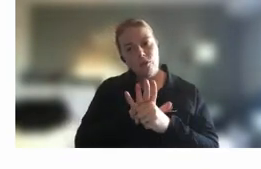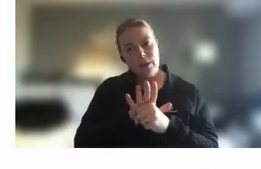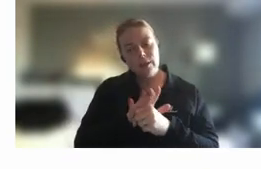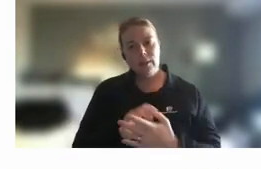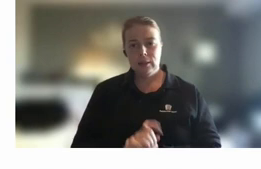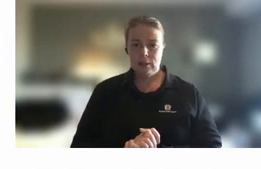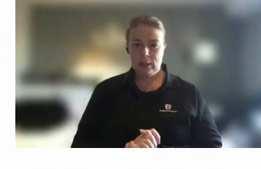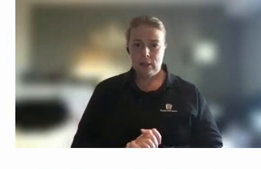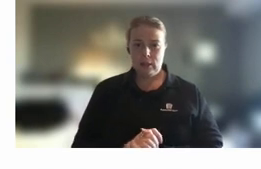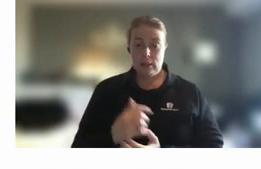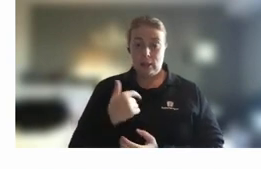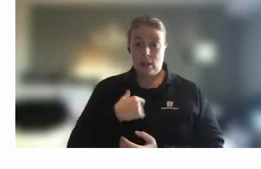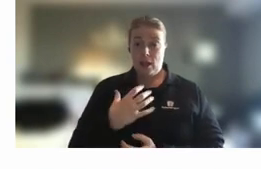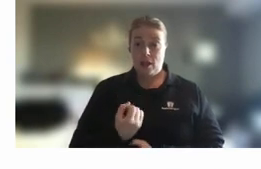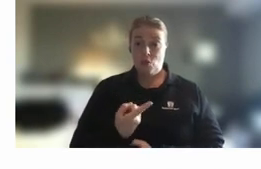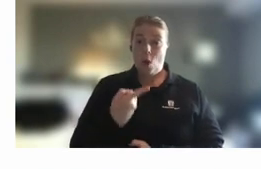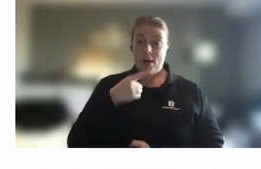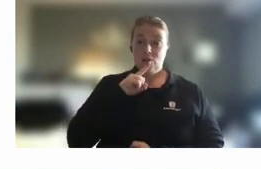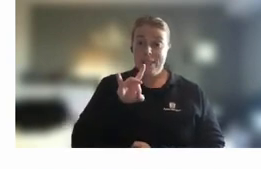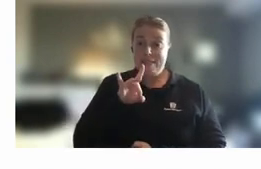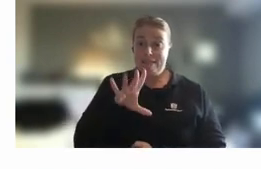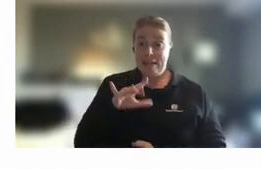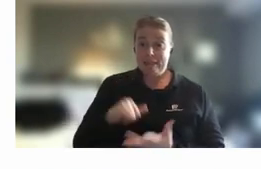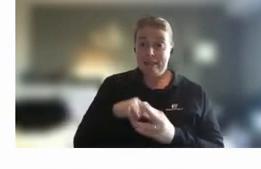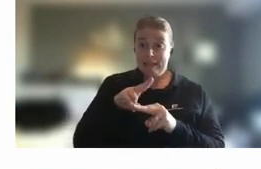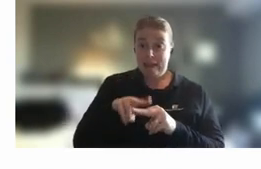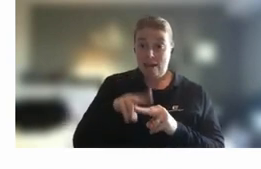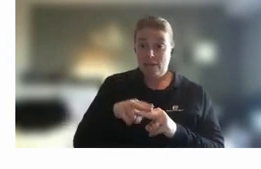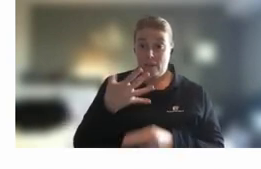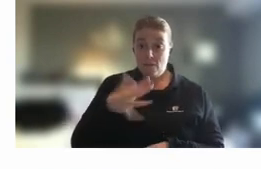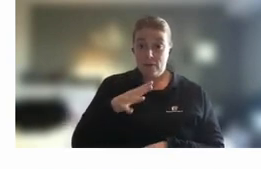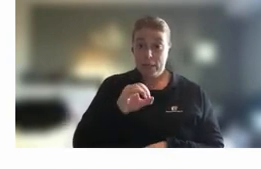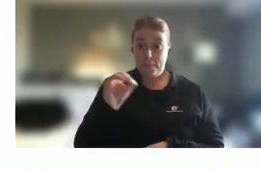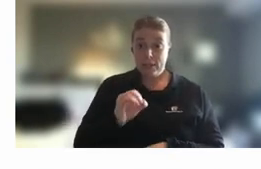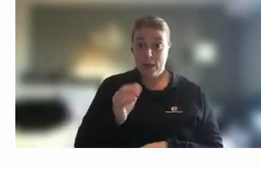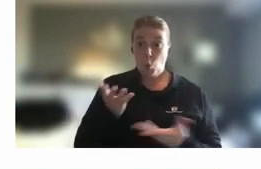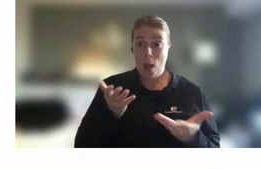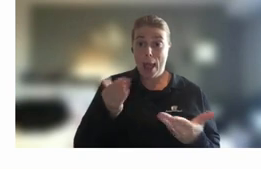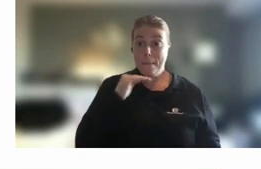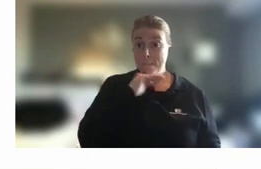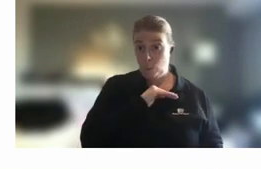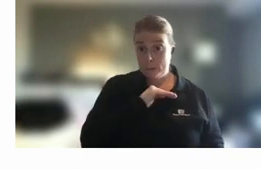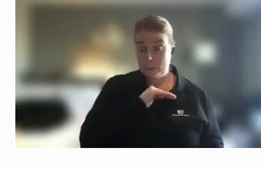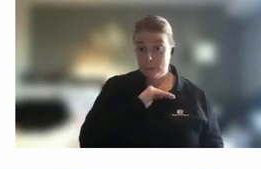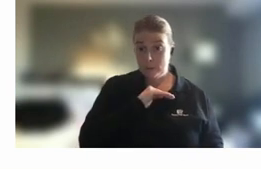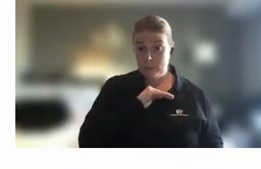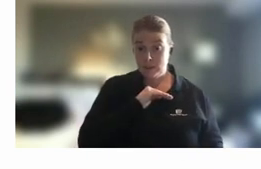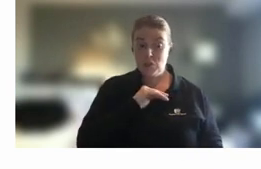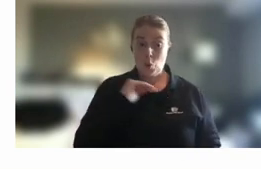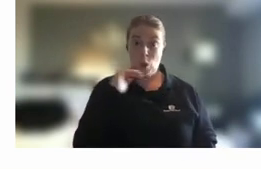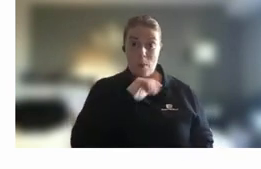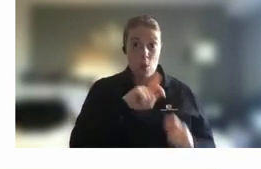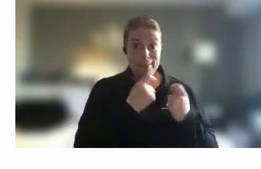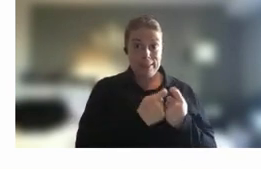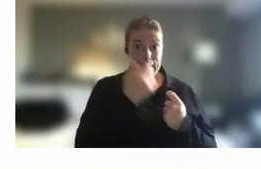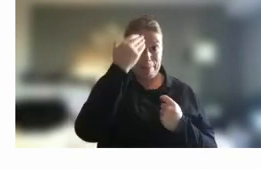110 staff 50 of them are in Melbourne and the mindset of that team was very much